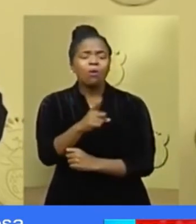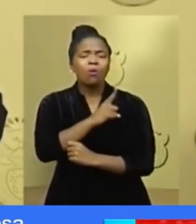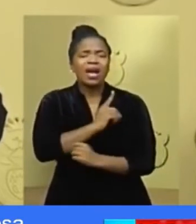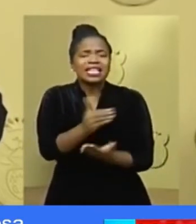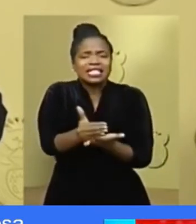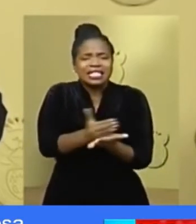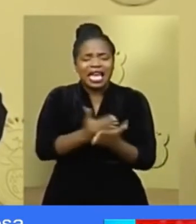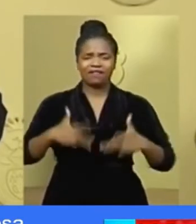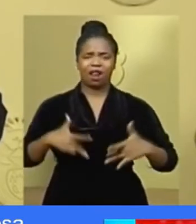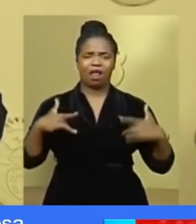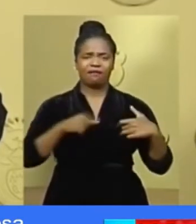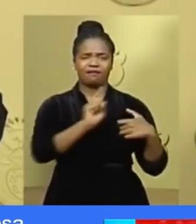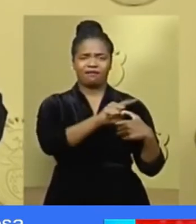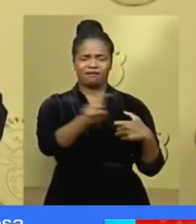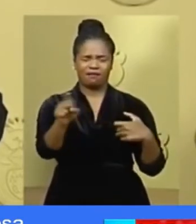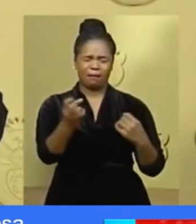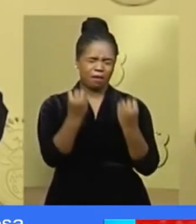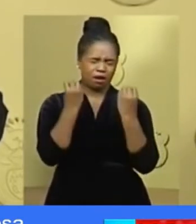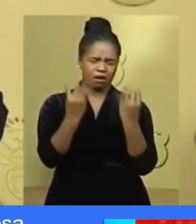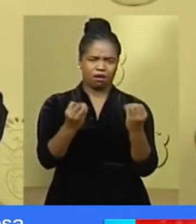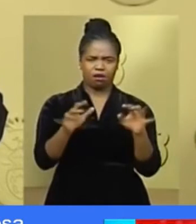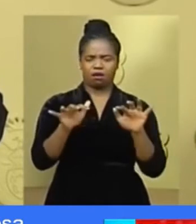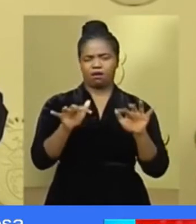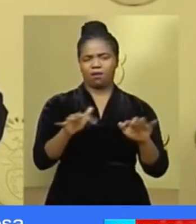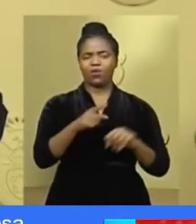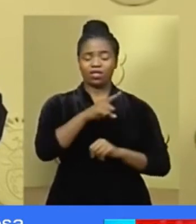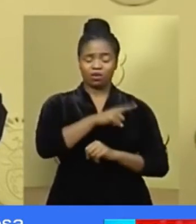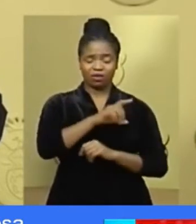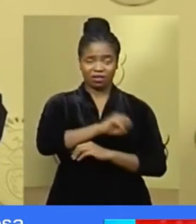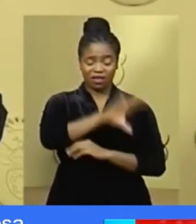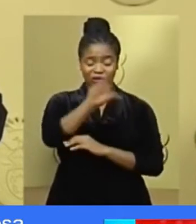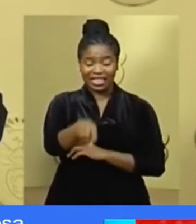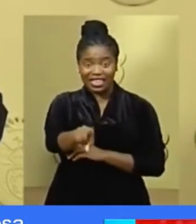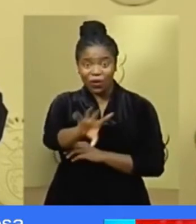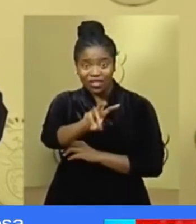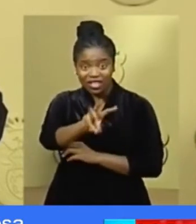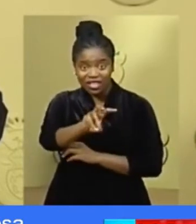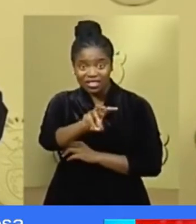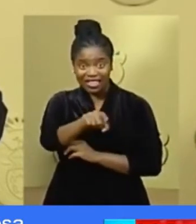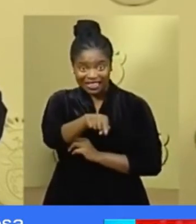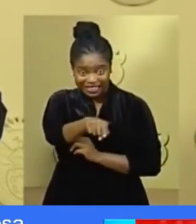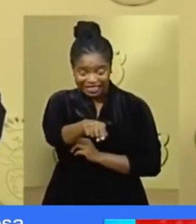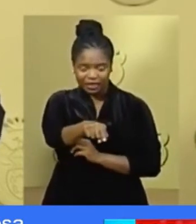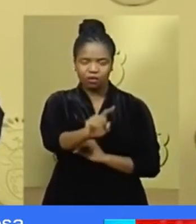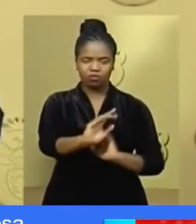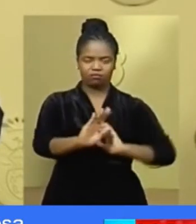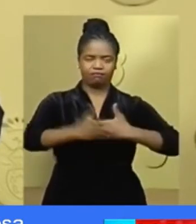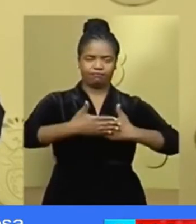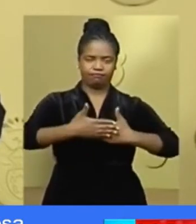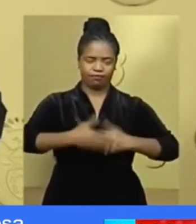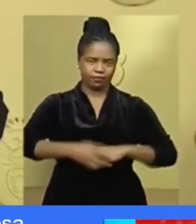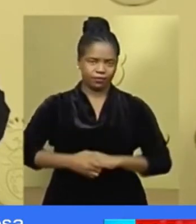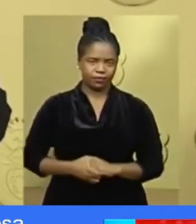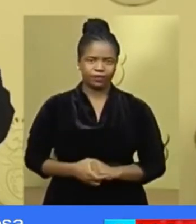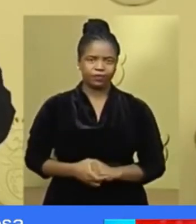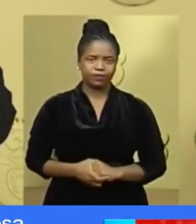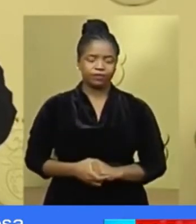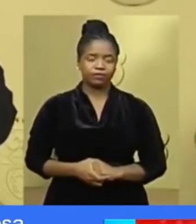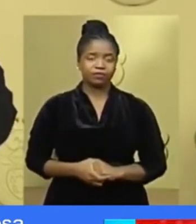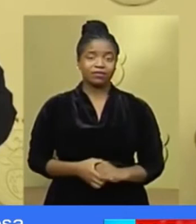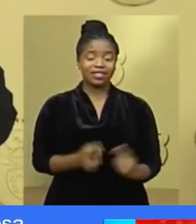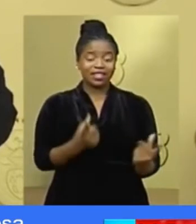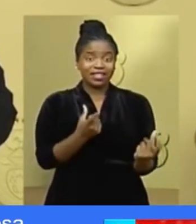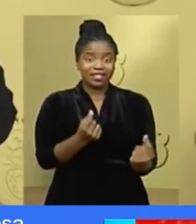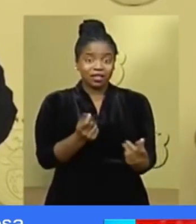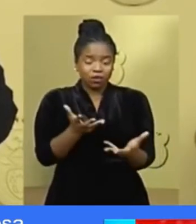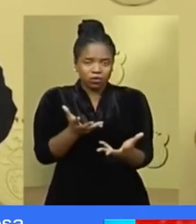and save the lives of hundreds of thousands of our people. While this measure will